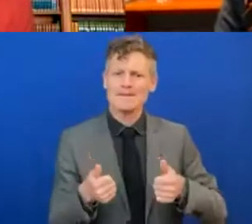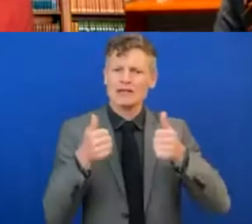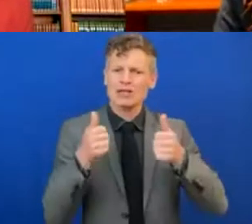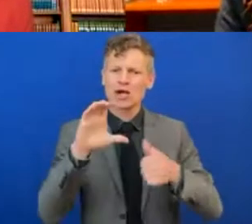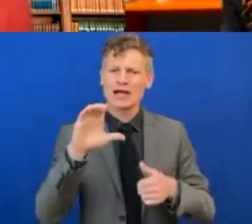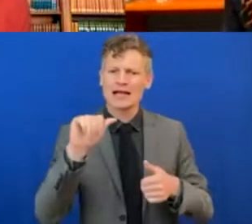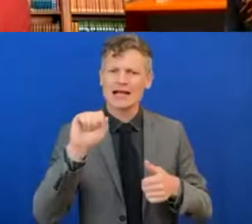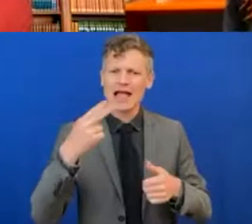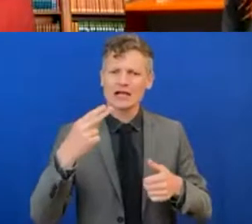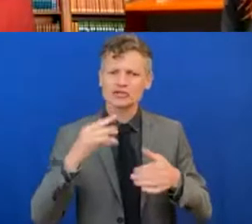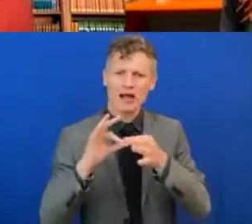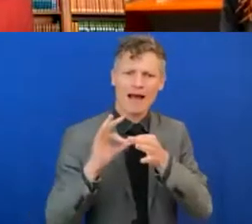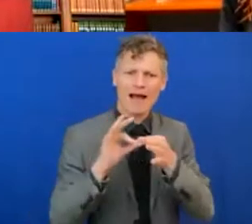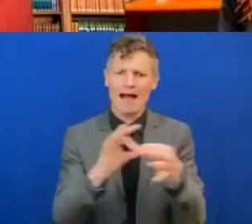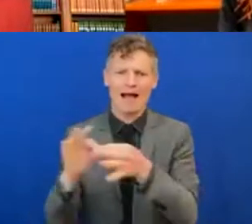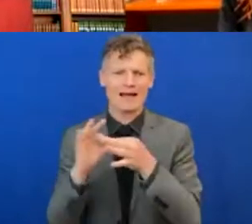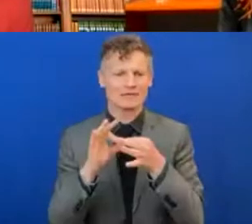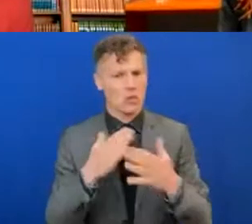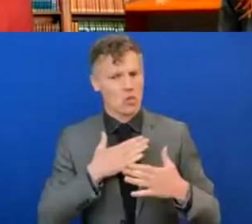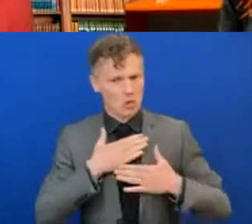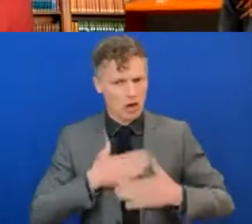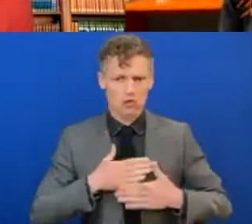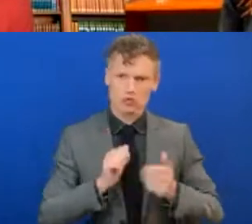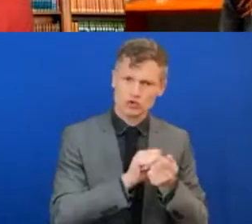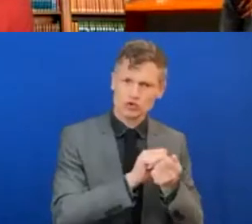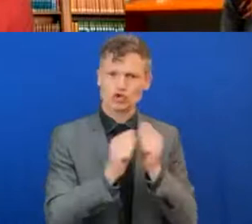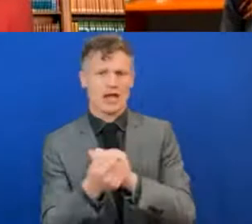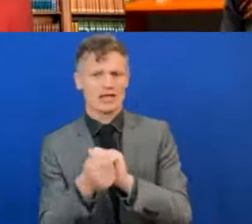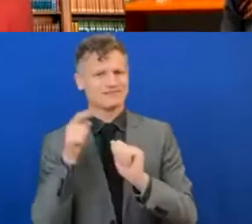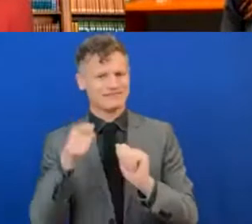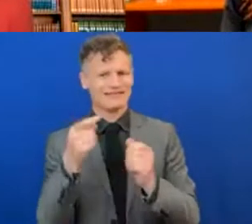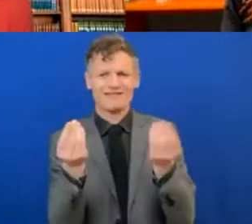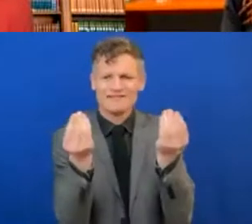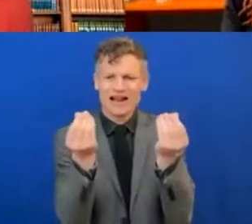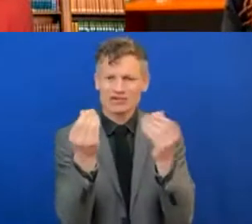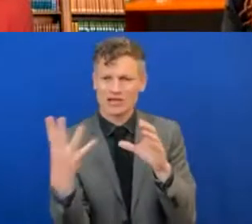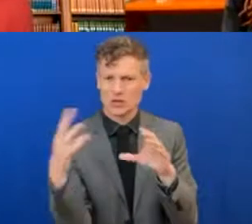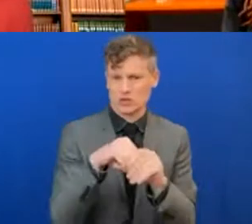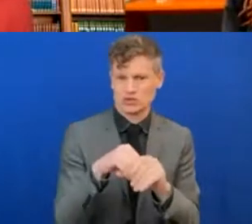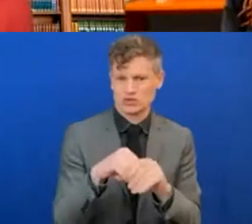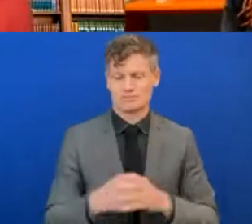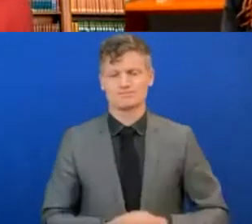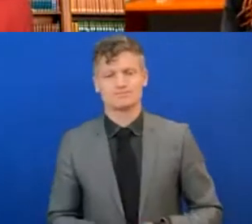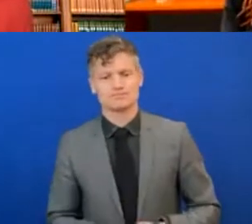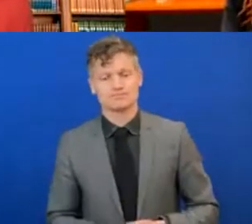change financial inclusion. Technology is also life-saving.